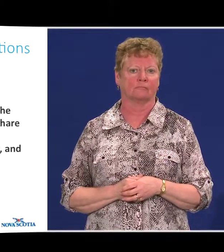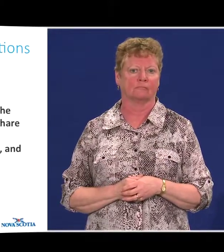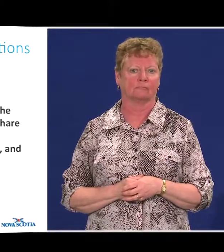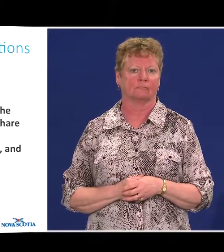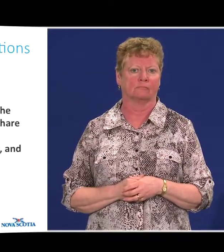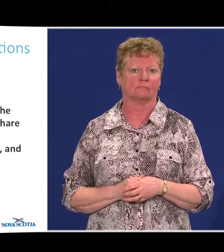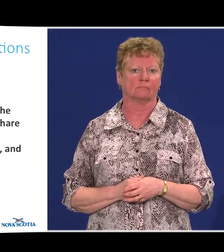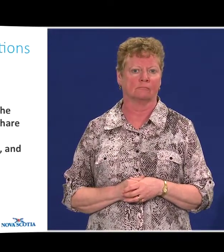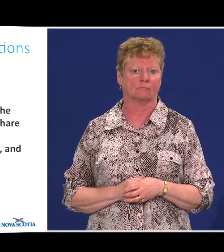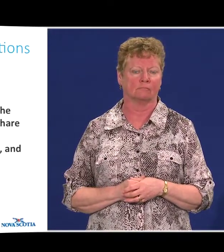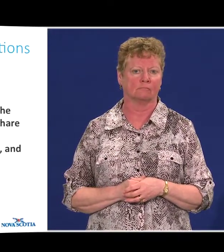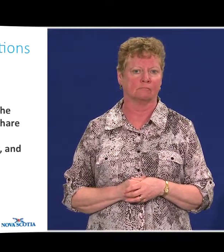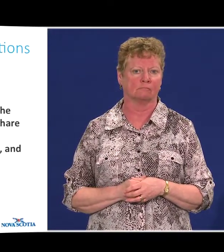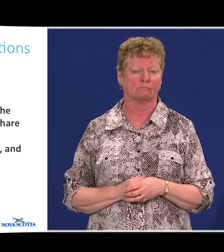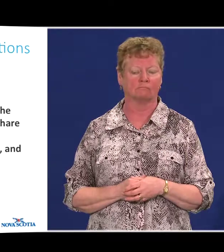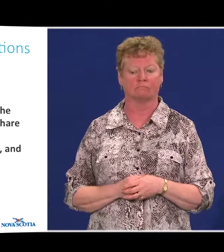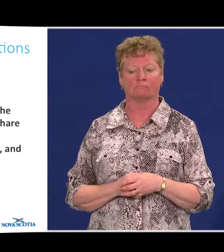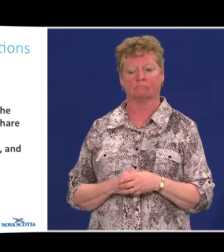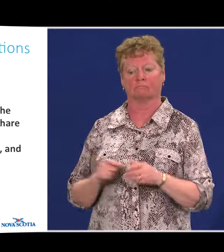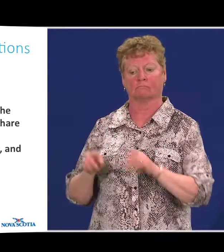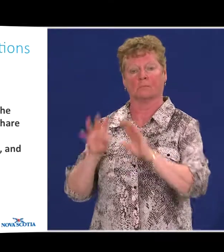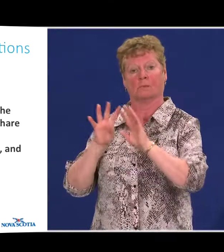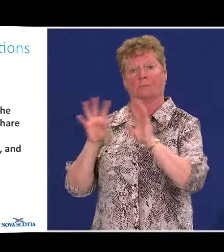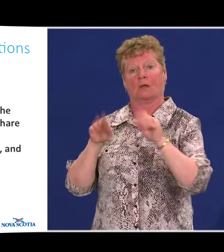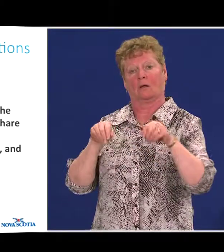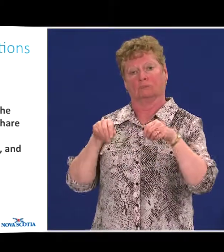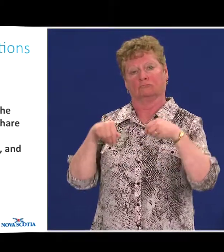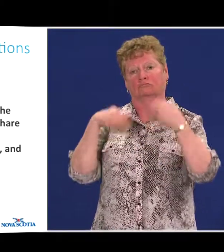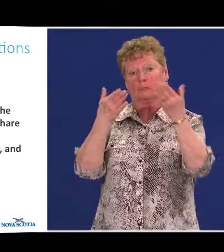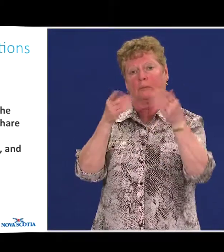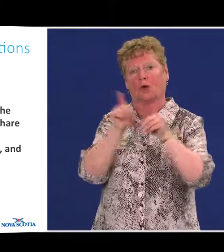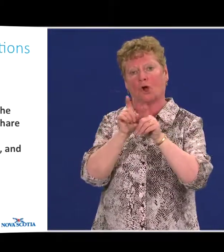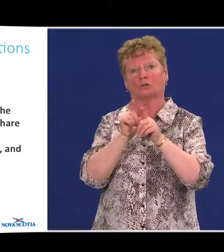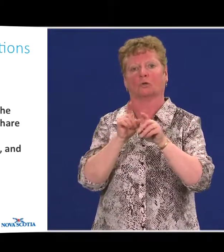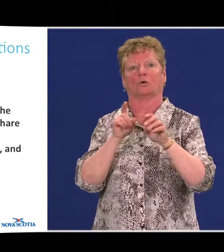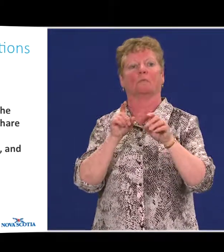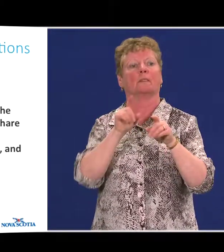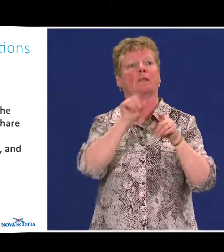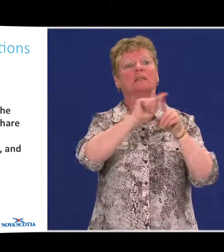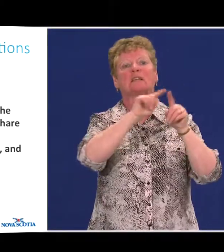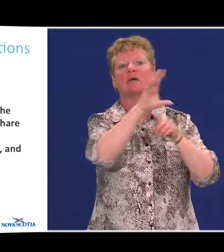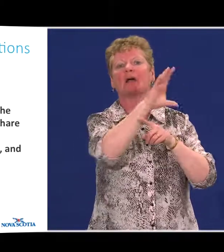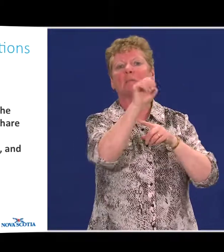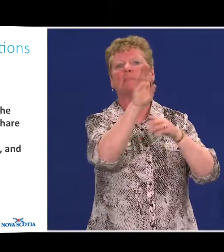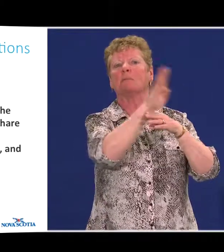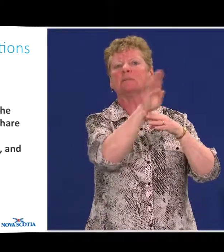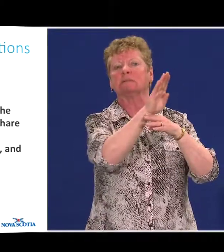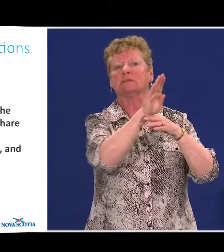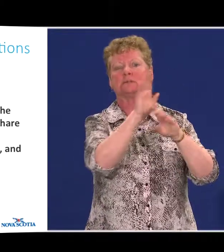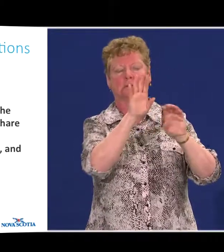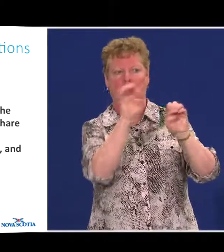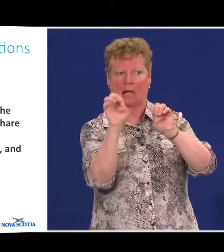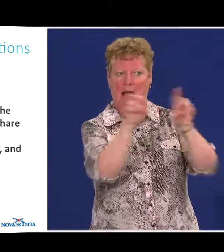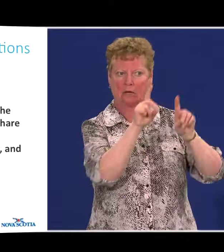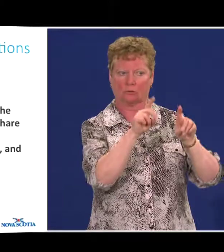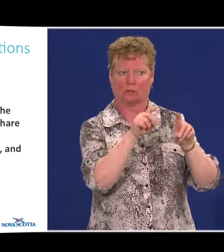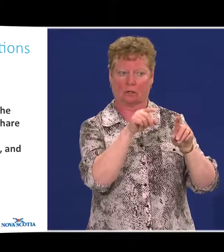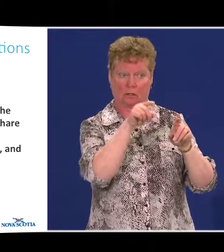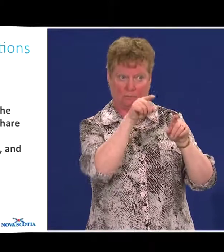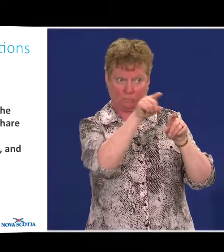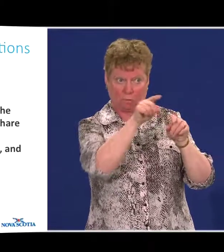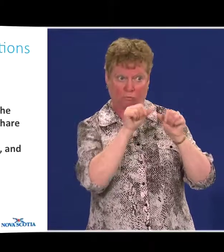The panel also recommends educating and communicating to businesses on the benefits of maintaining